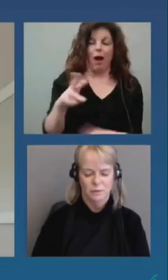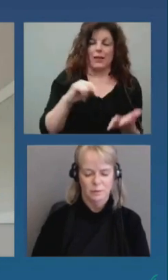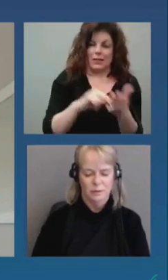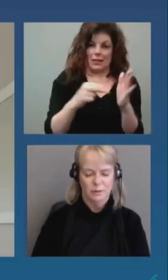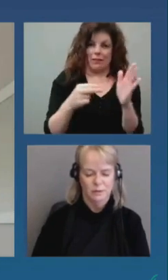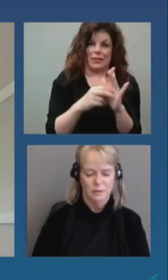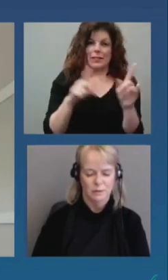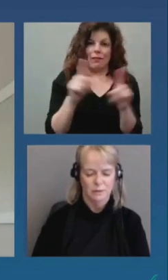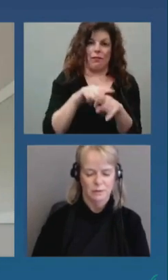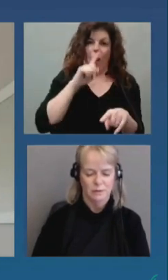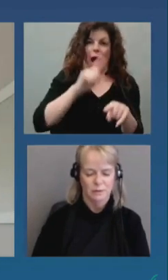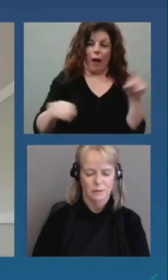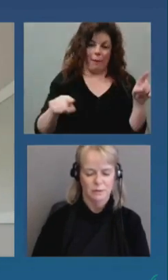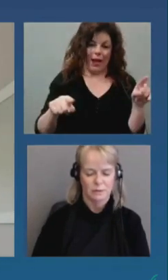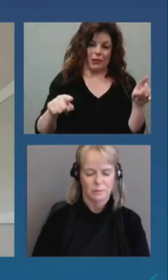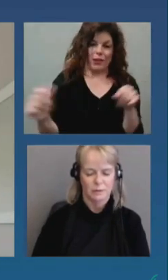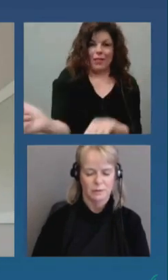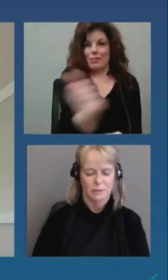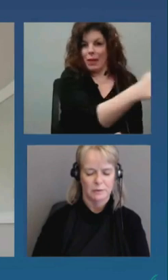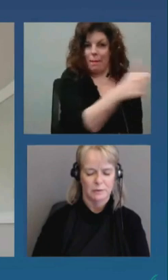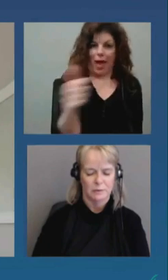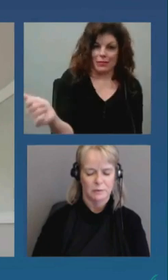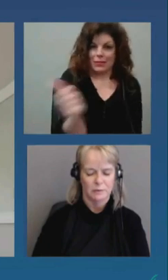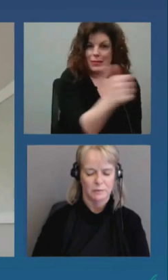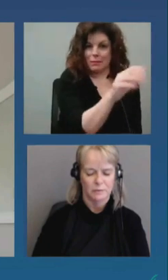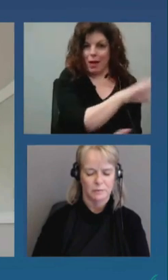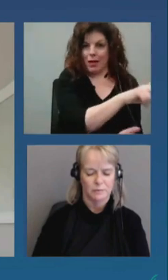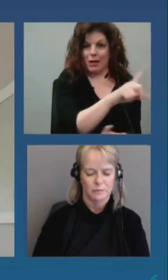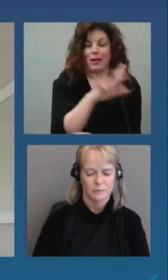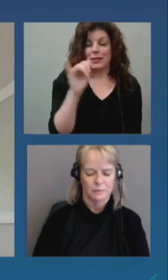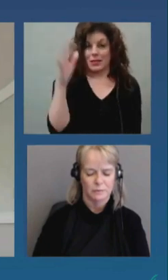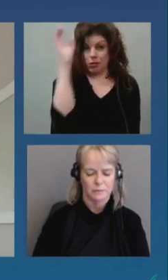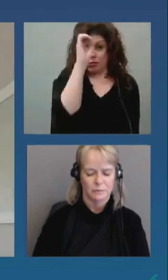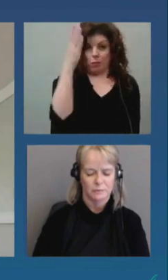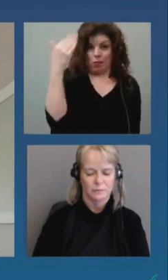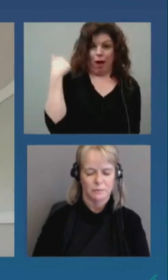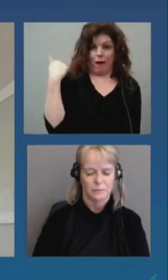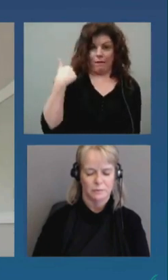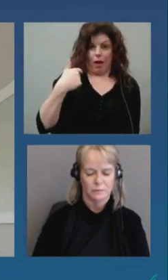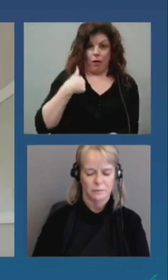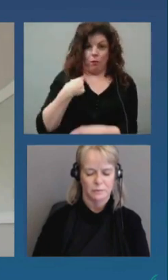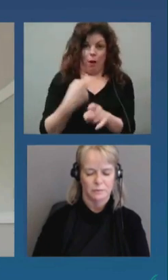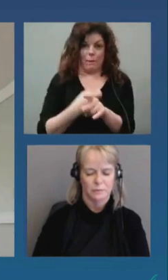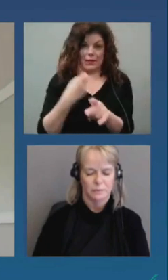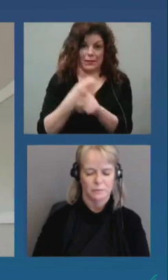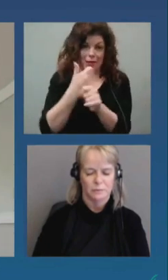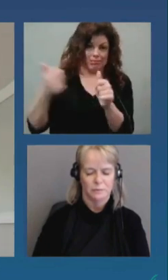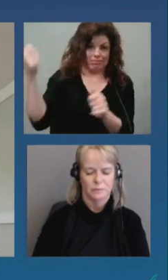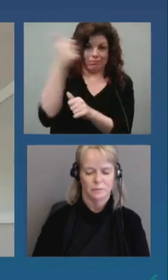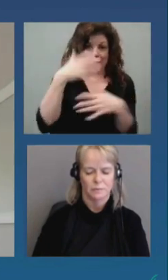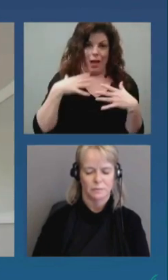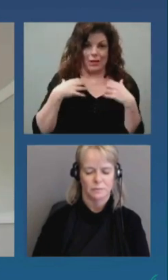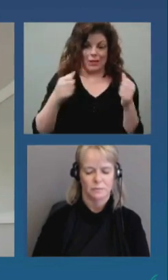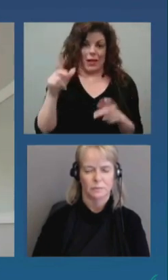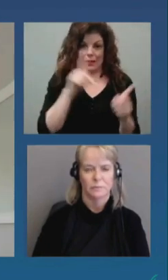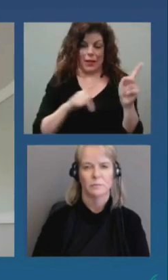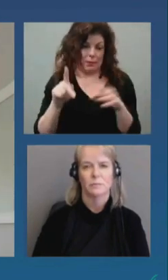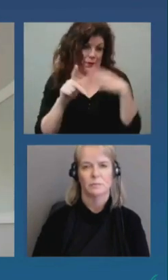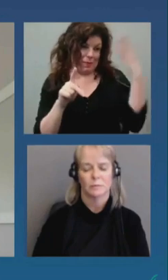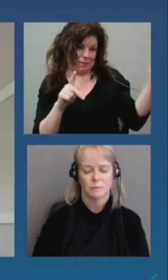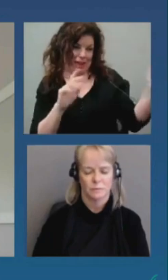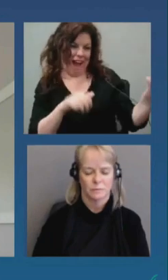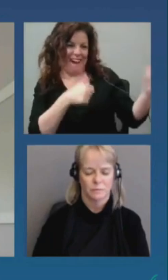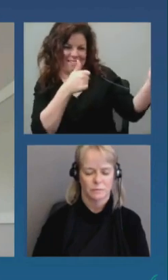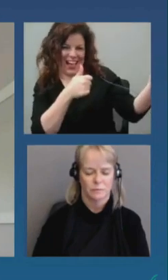mobilité et c'était notre avis moi et le médecin chef en santé publique à l'autre côté de la